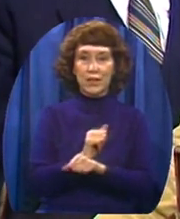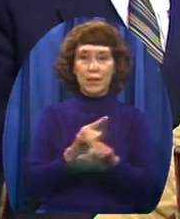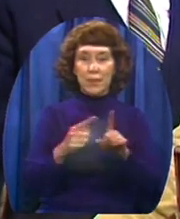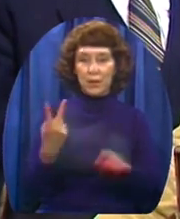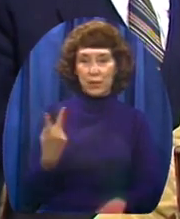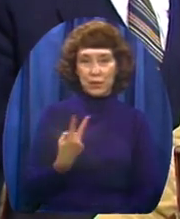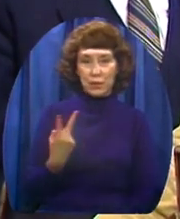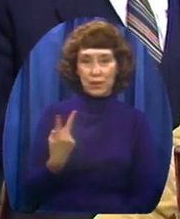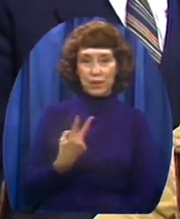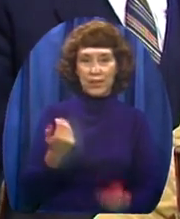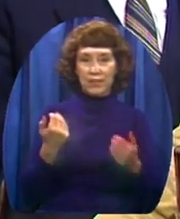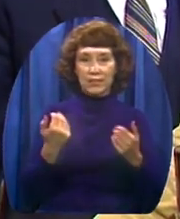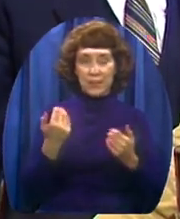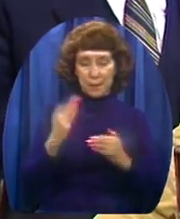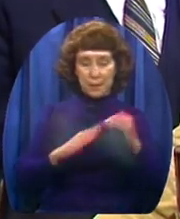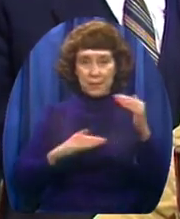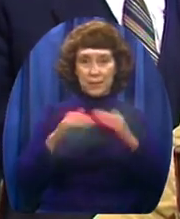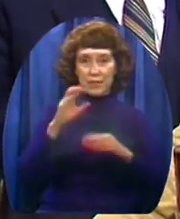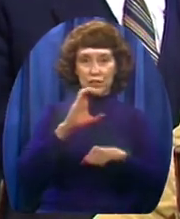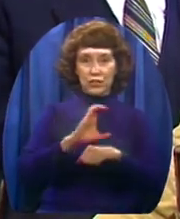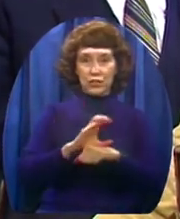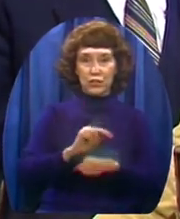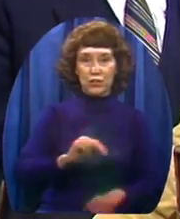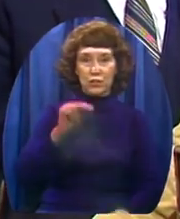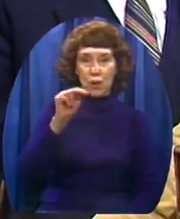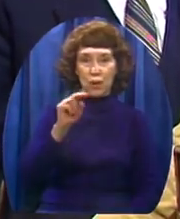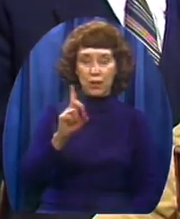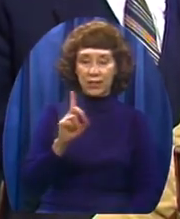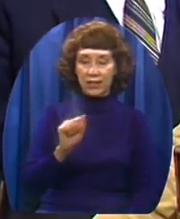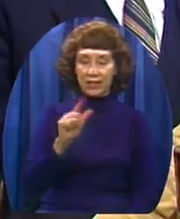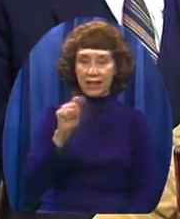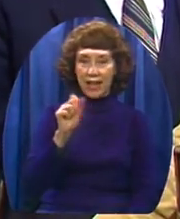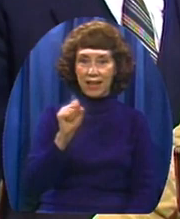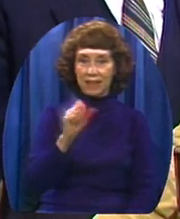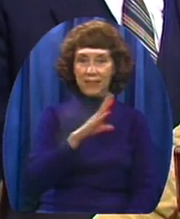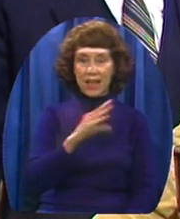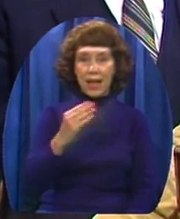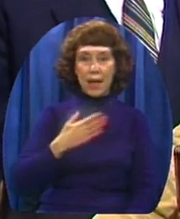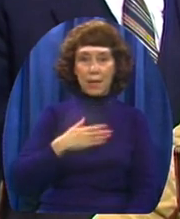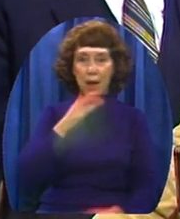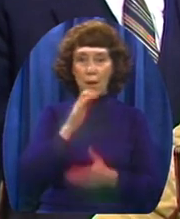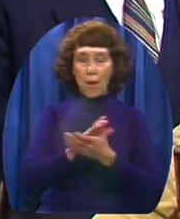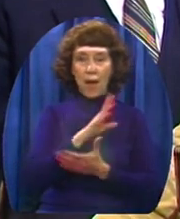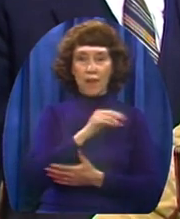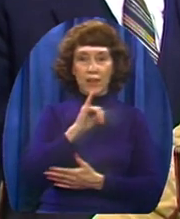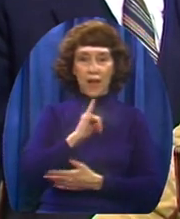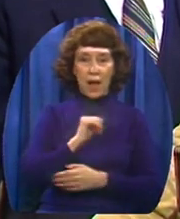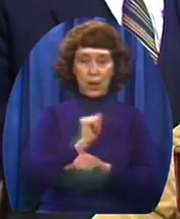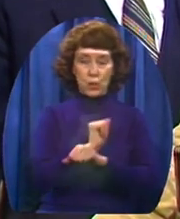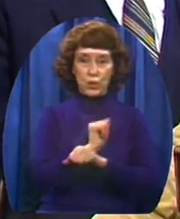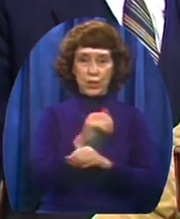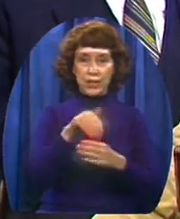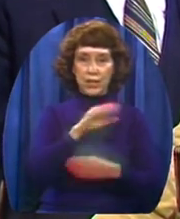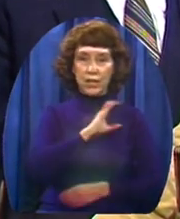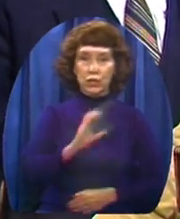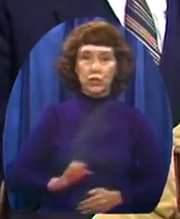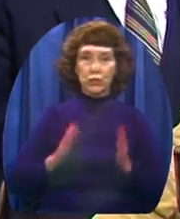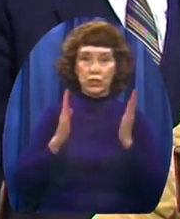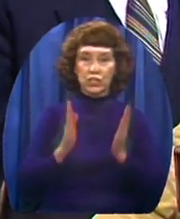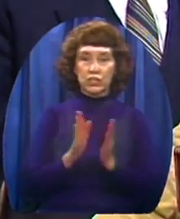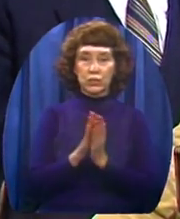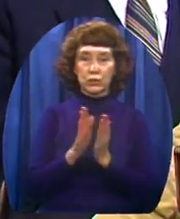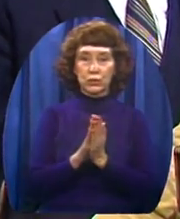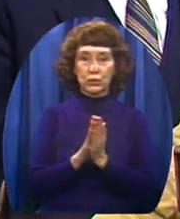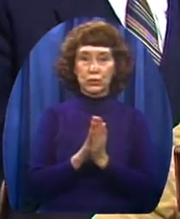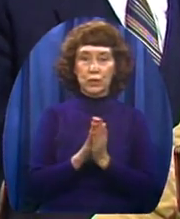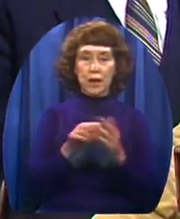North Dallas. And my wife and I are administering a Christian school. It has about 400 students in it now. And